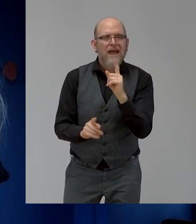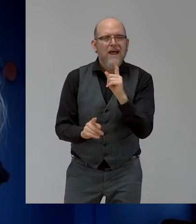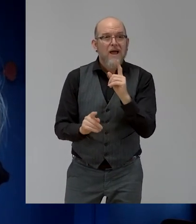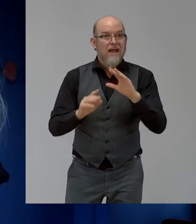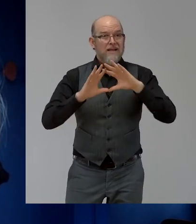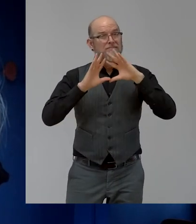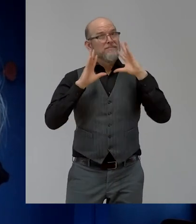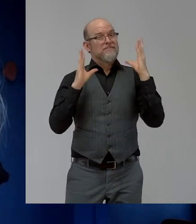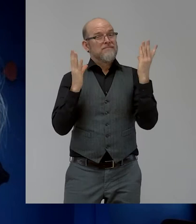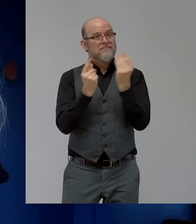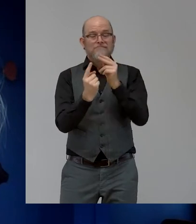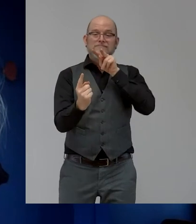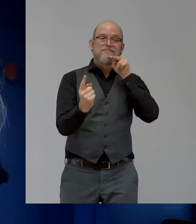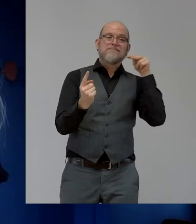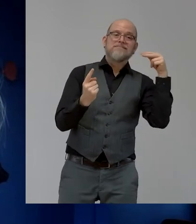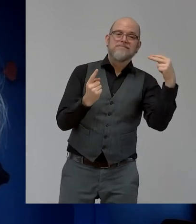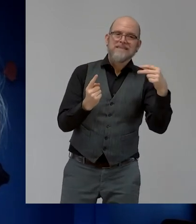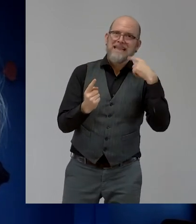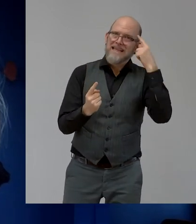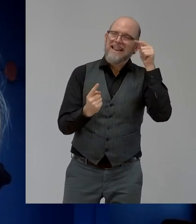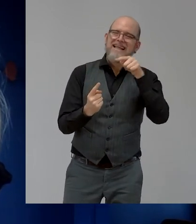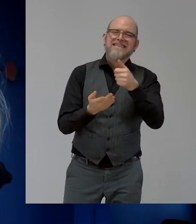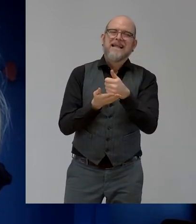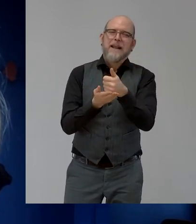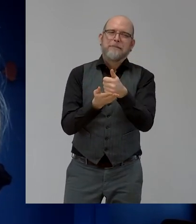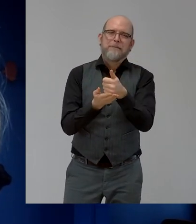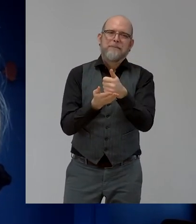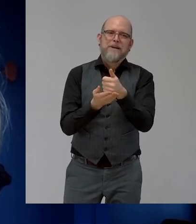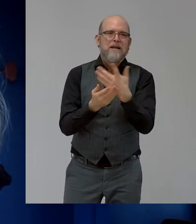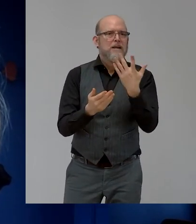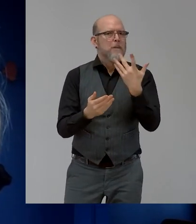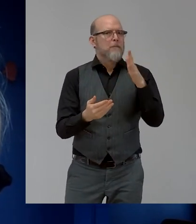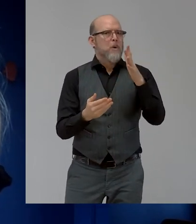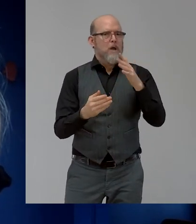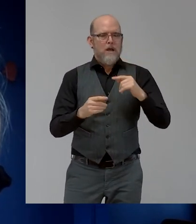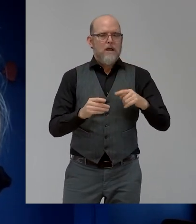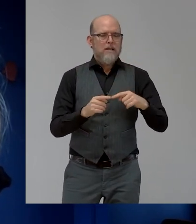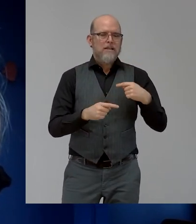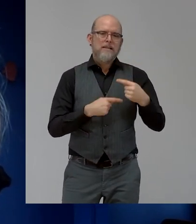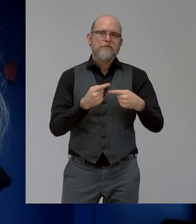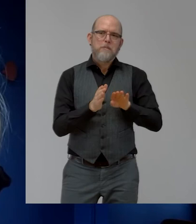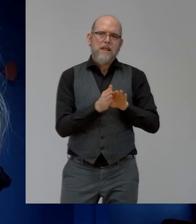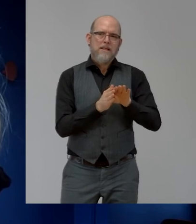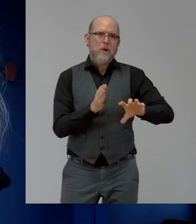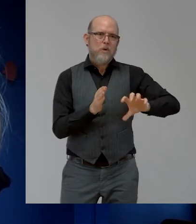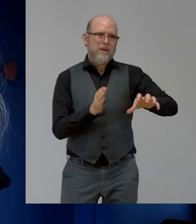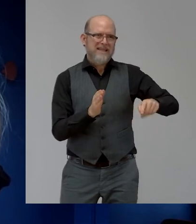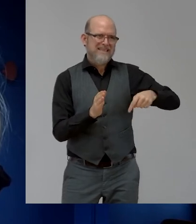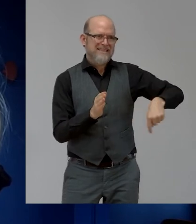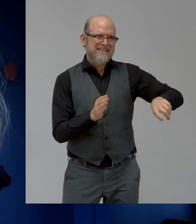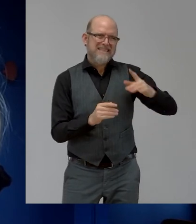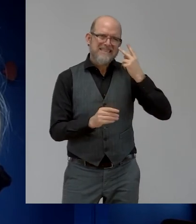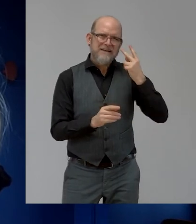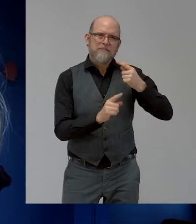quotas can make a contribution, especially also in developing country context, where sometimes, if you don't have a quota, you can't even